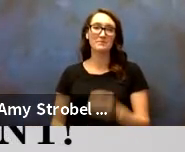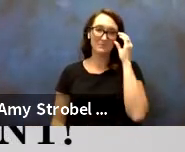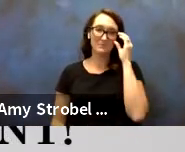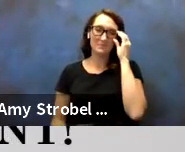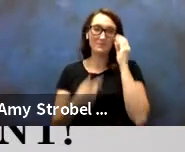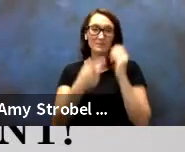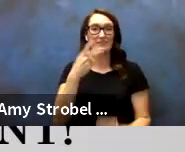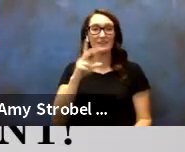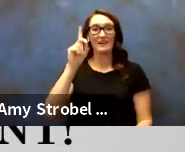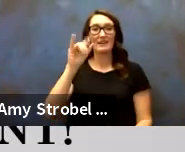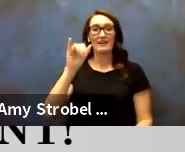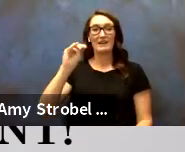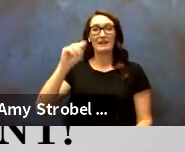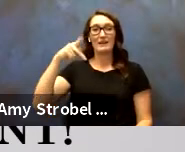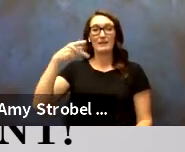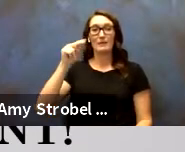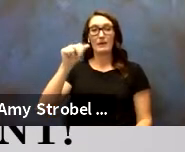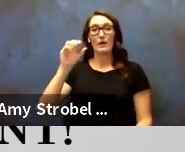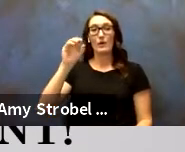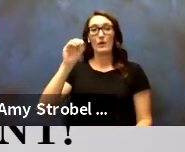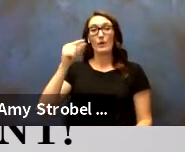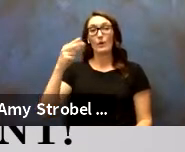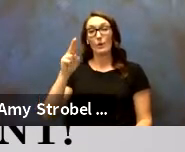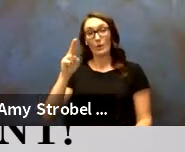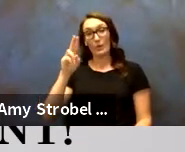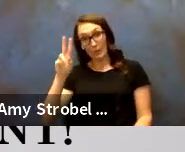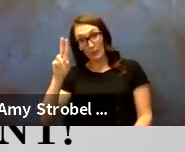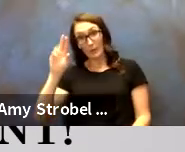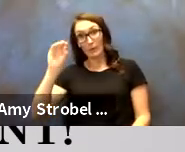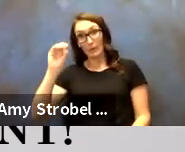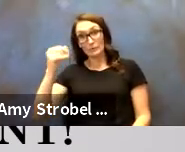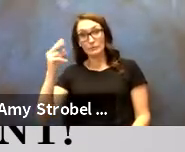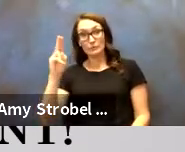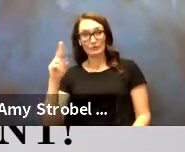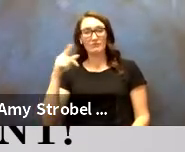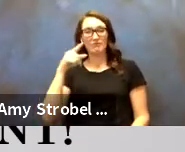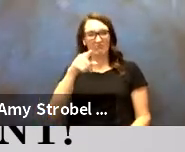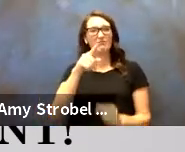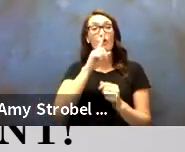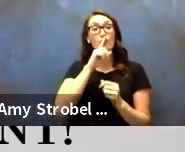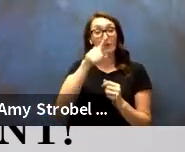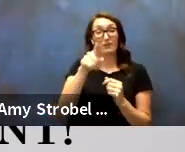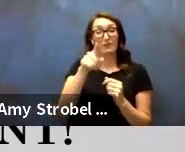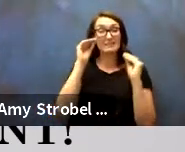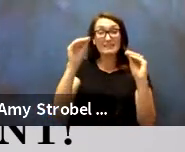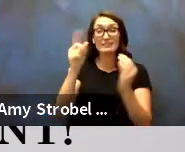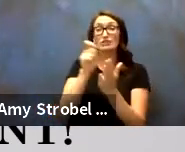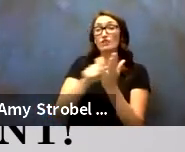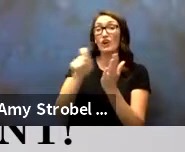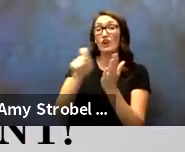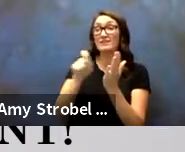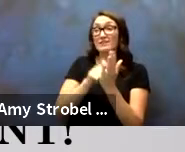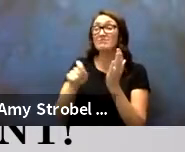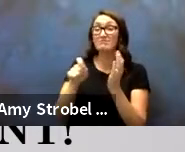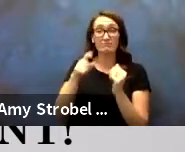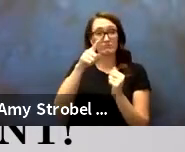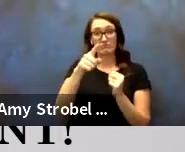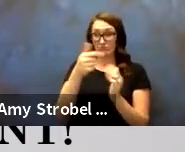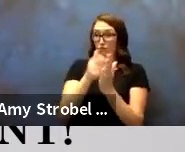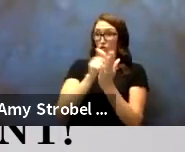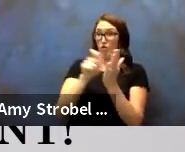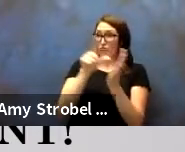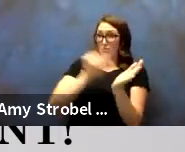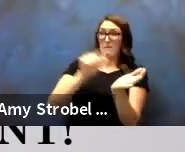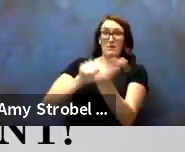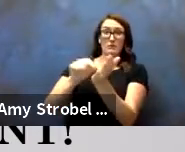Dr. Dipna Urgurju, fine and performing arts, a journalism instructor for 26 years, a distinguished author. Your